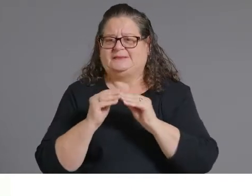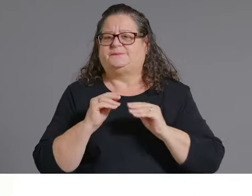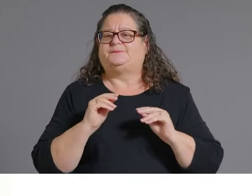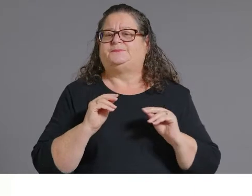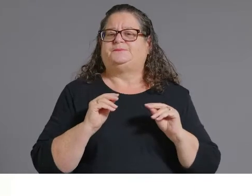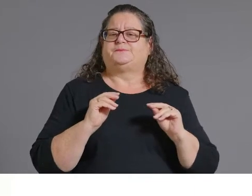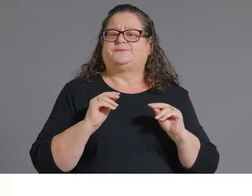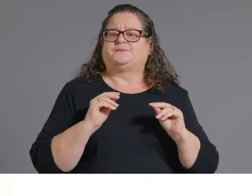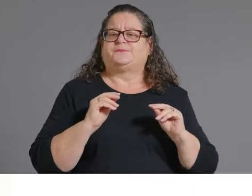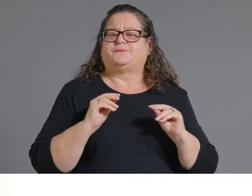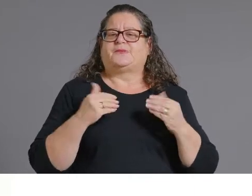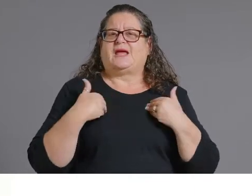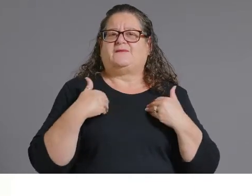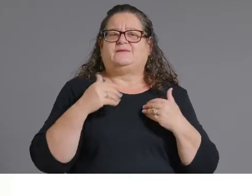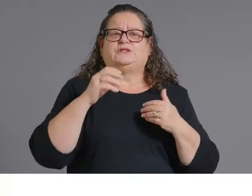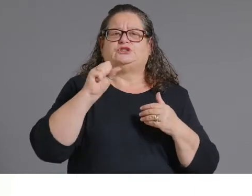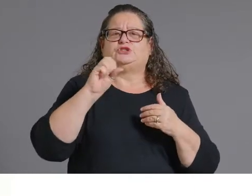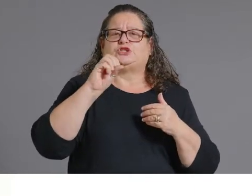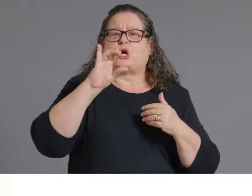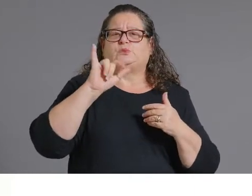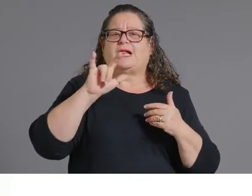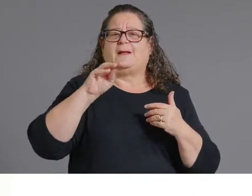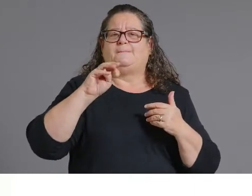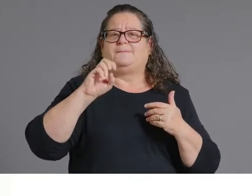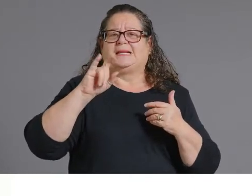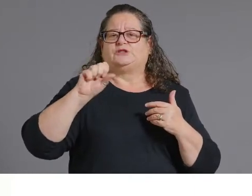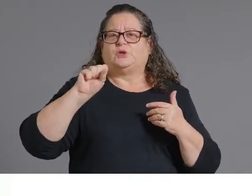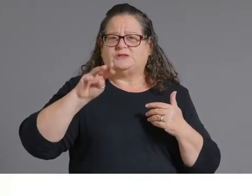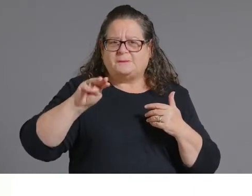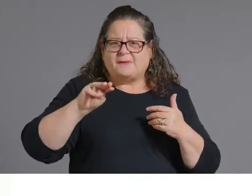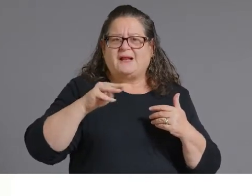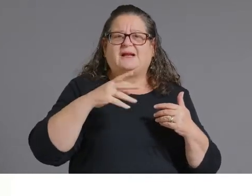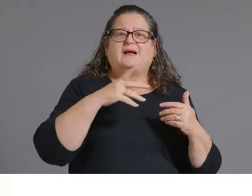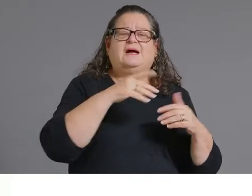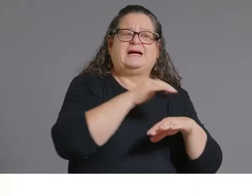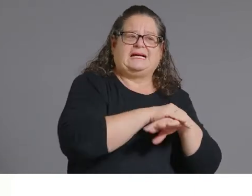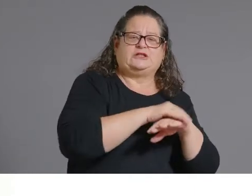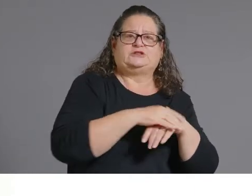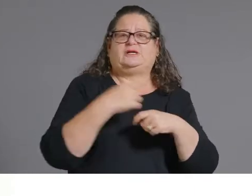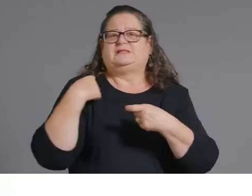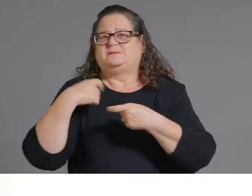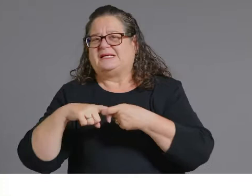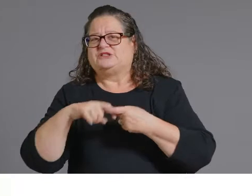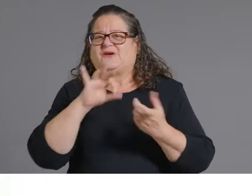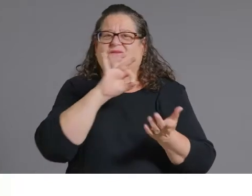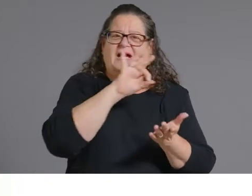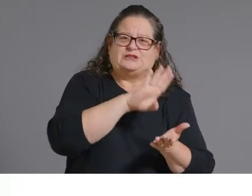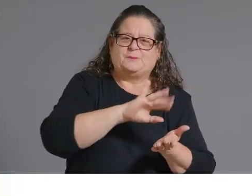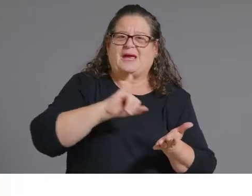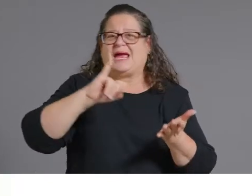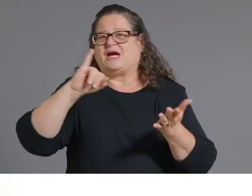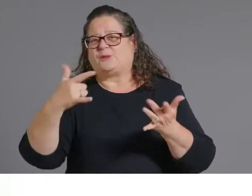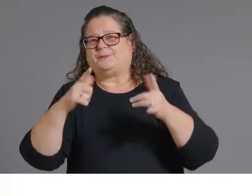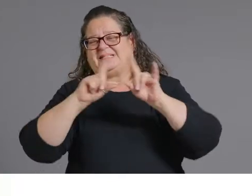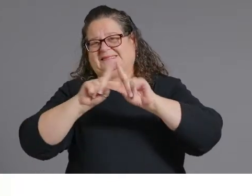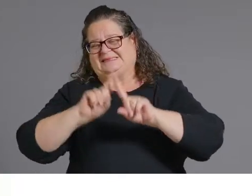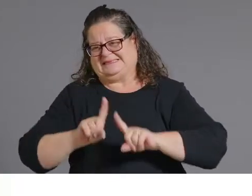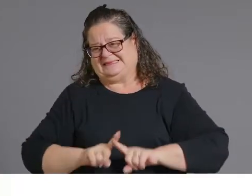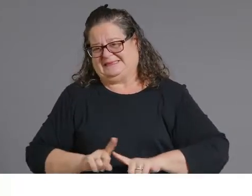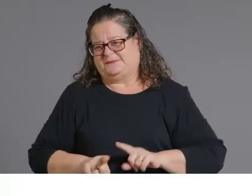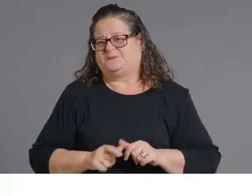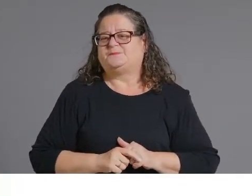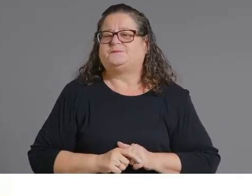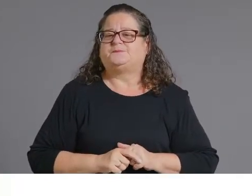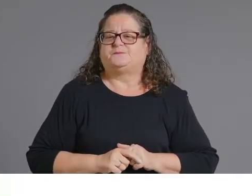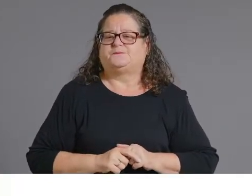Spanish and we've done door-to-door outreach. On the 22nd, we held a event where we launched our door-to-door